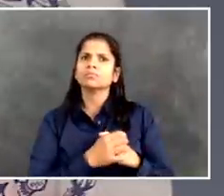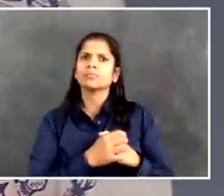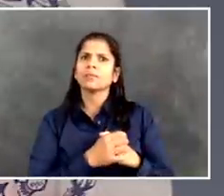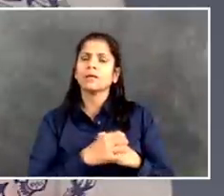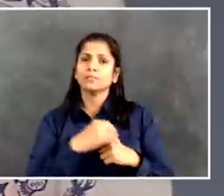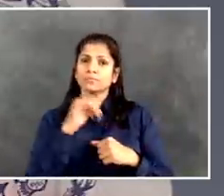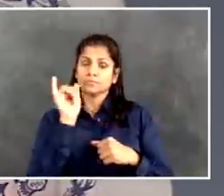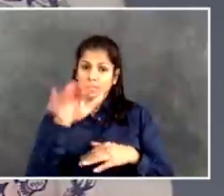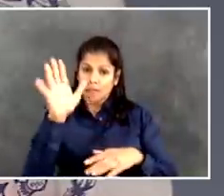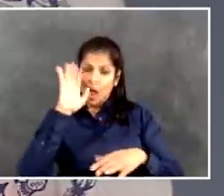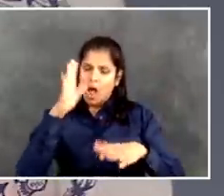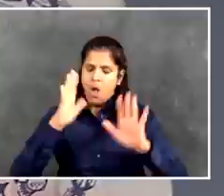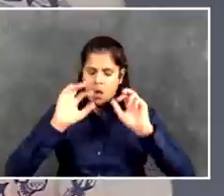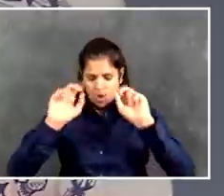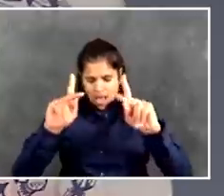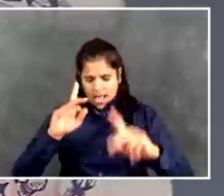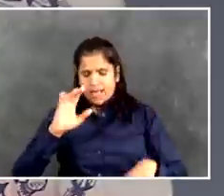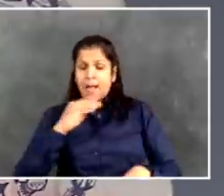crucial endeavor.